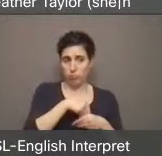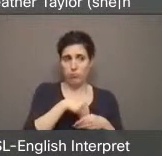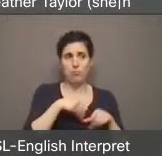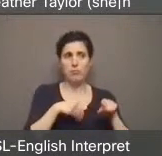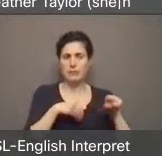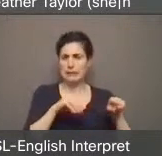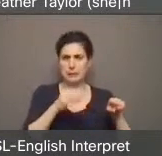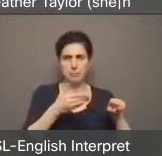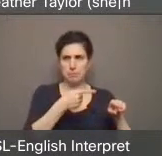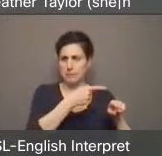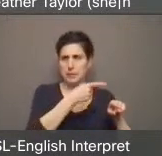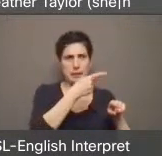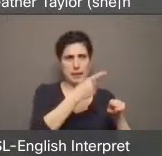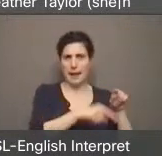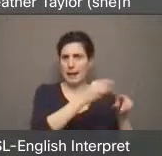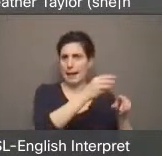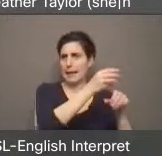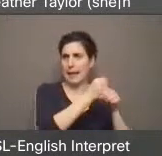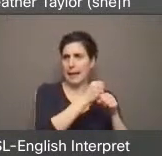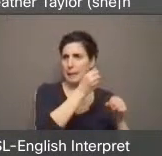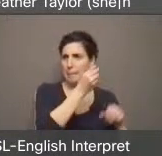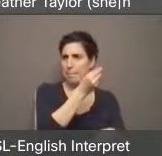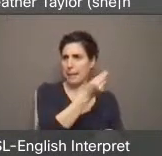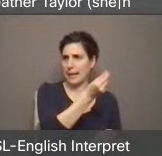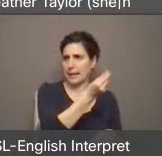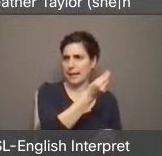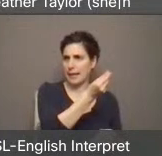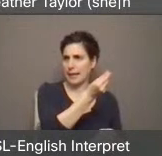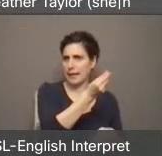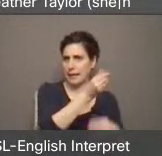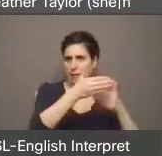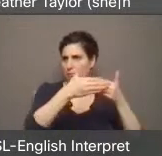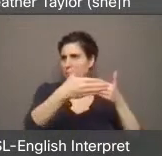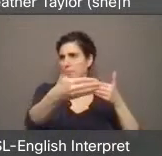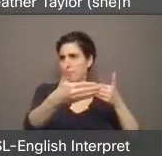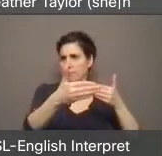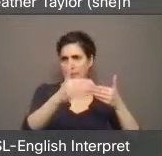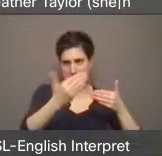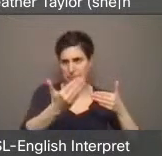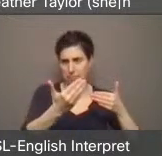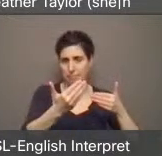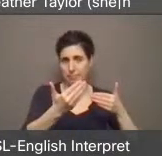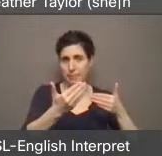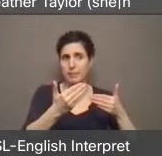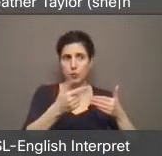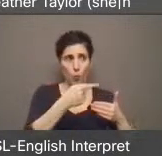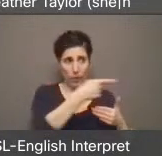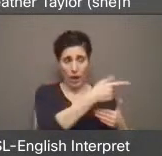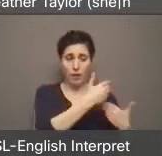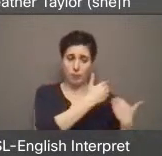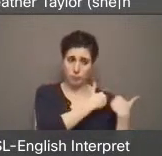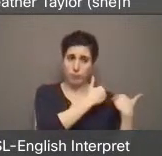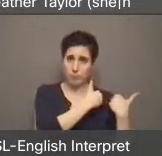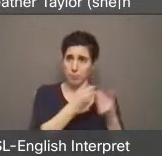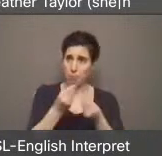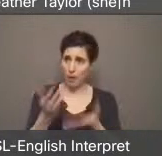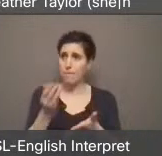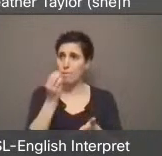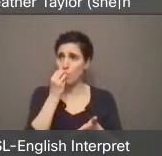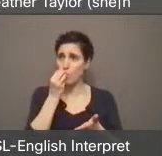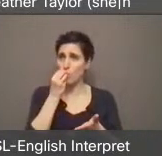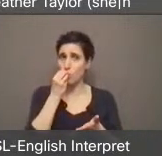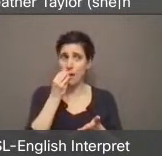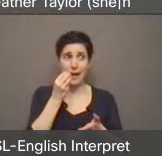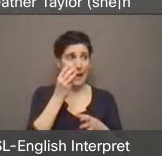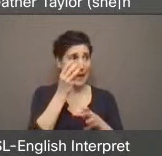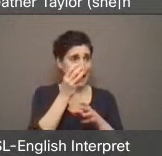to successfully get through the grant process. And so a major food provider to drop ins will suddenly disappear.